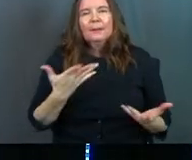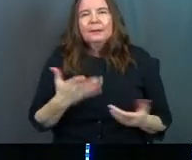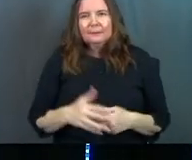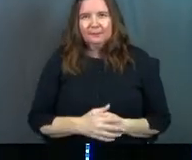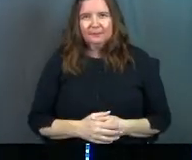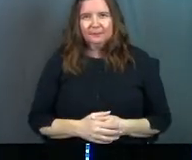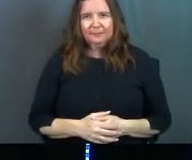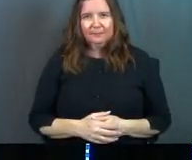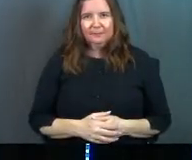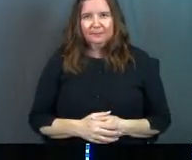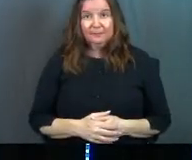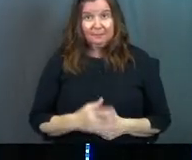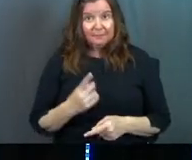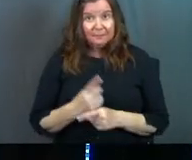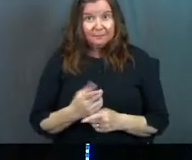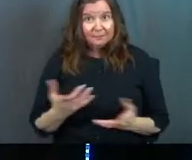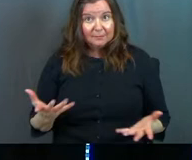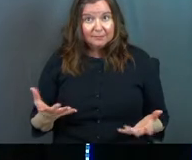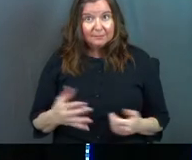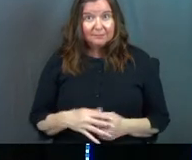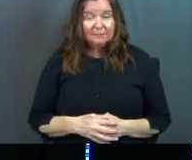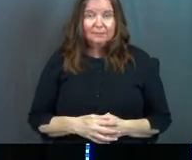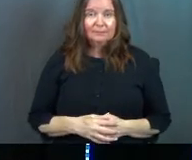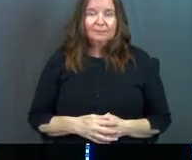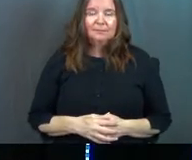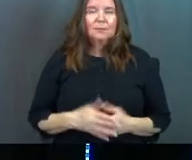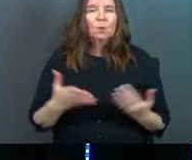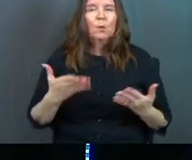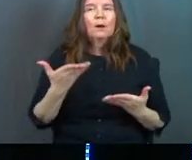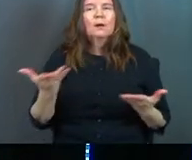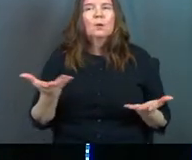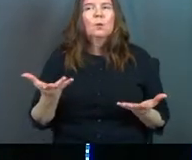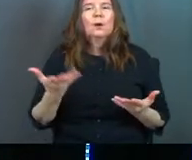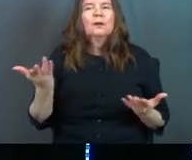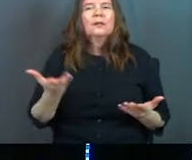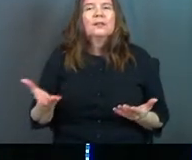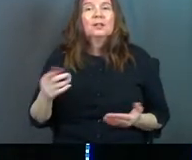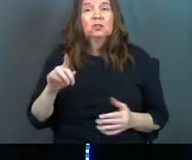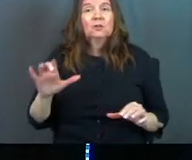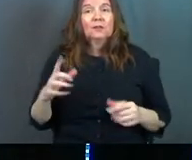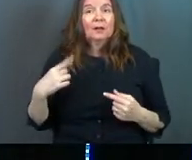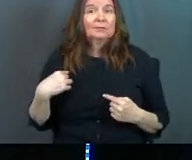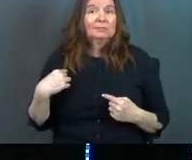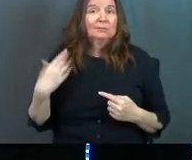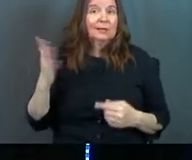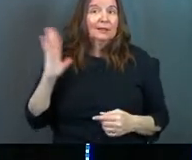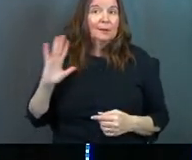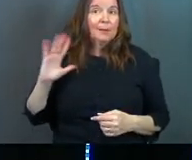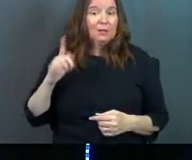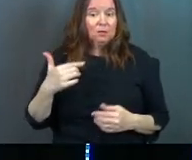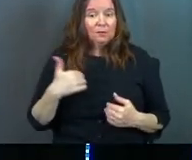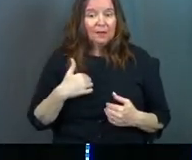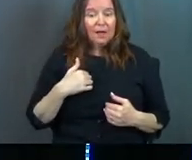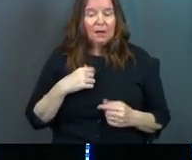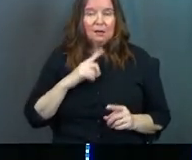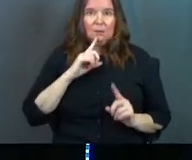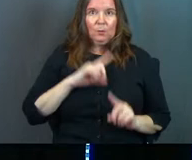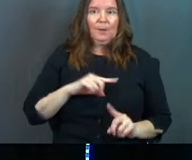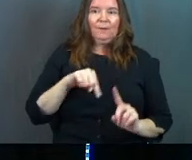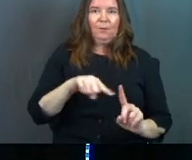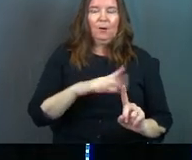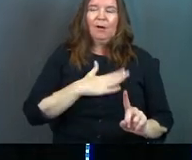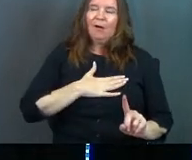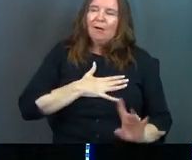right? What are the things that you've done in the past and you've gotten a reaction,